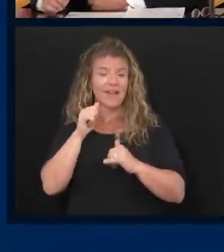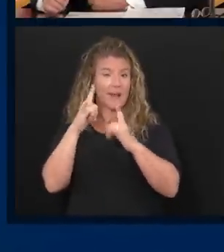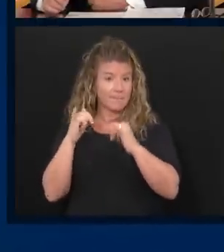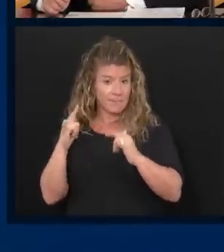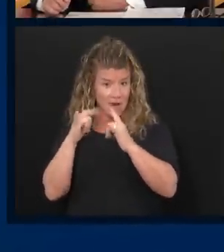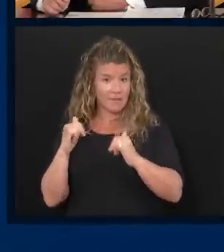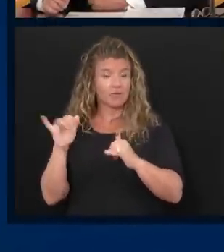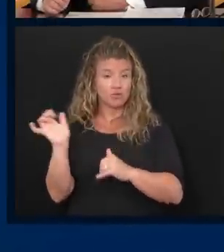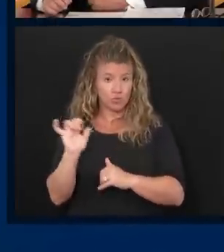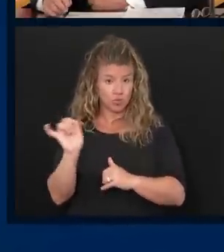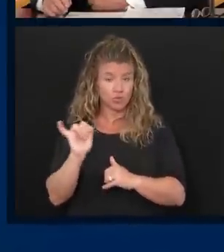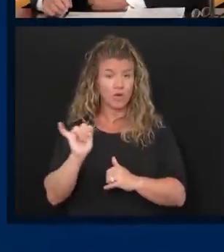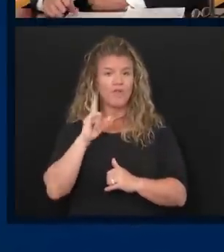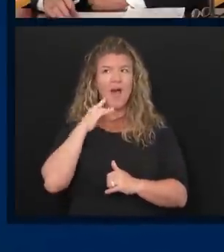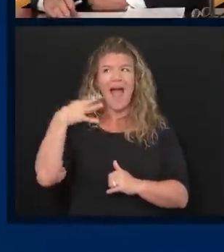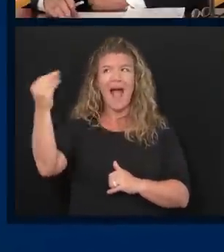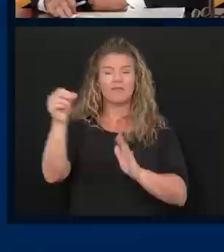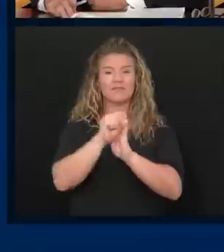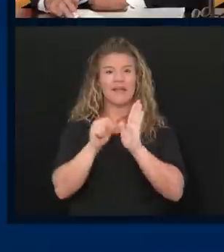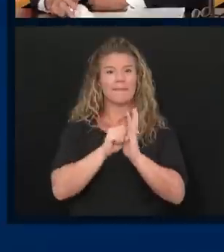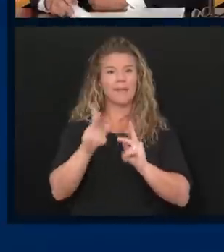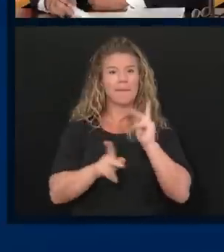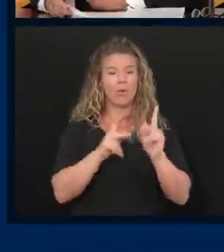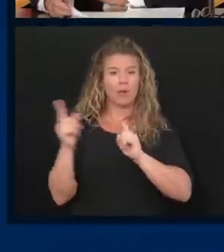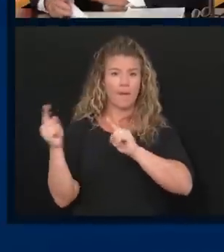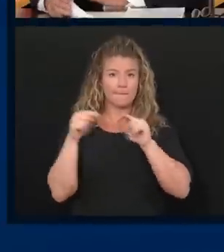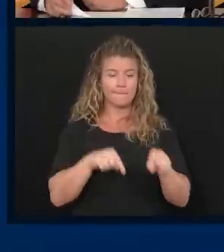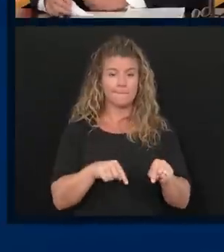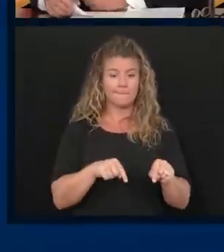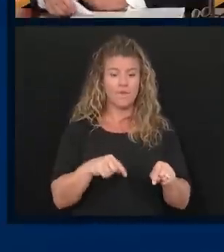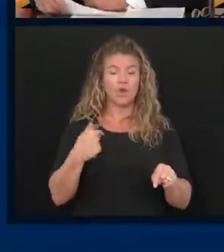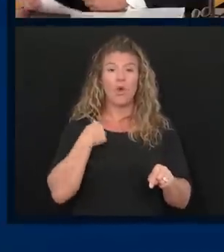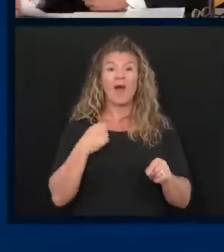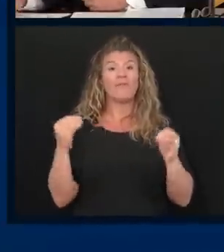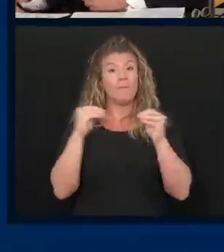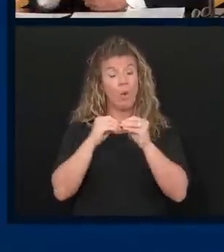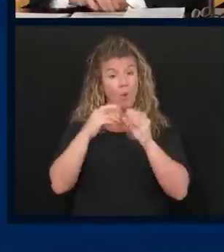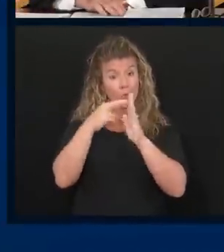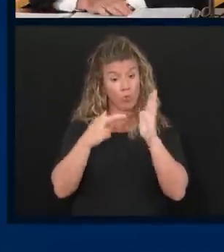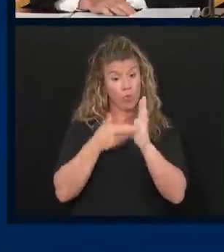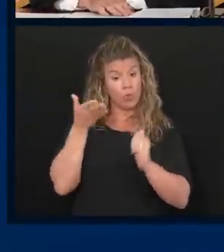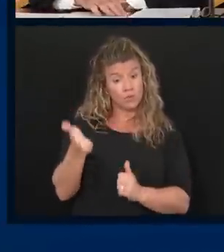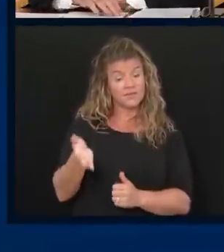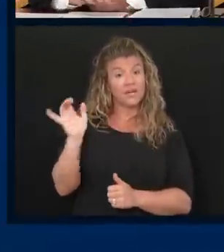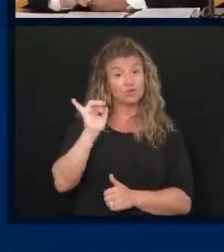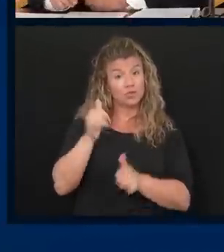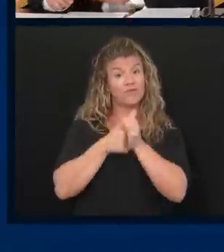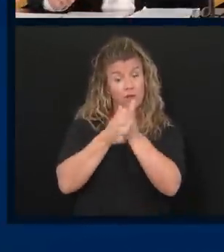campgrounds to out-of-state guests. You've got more guidance that's right up there.